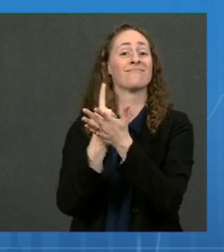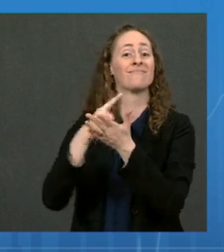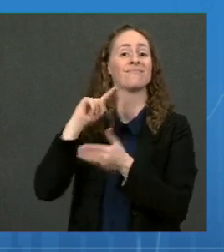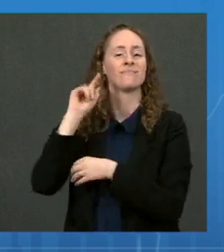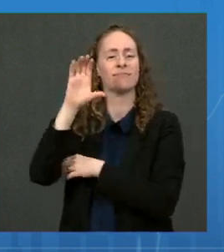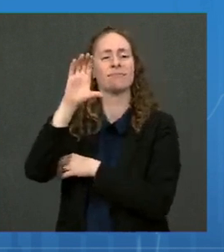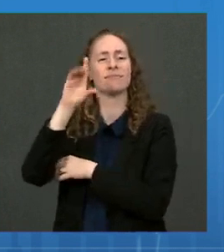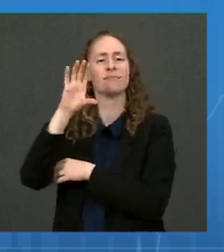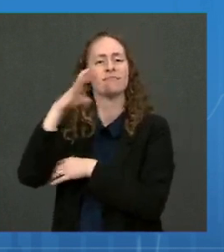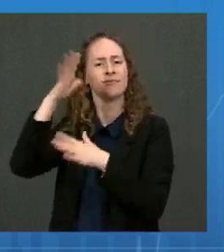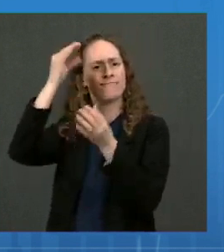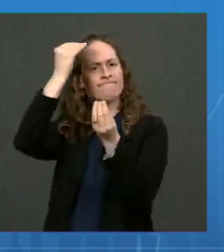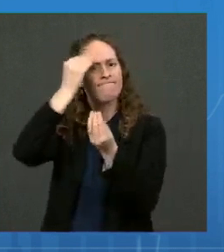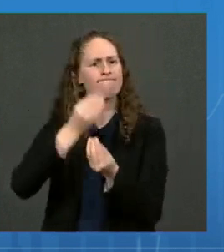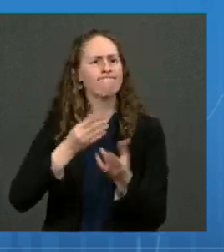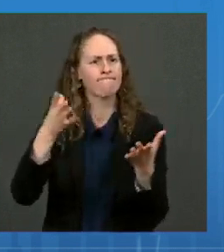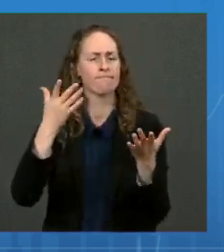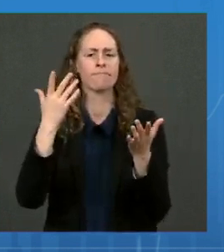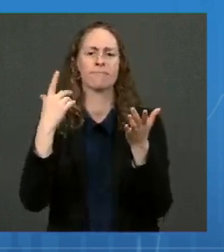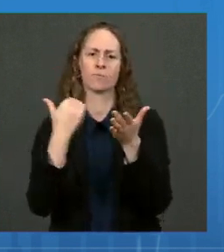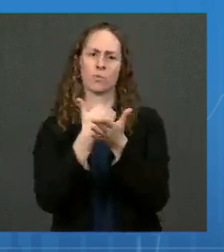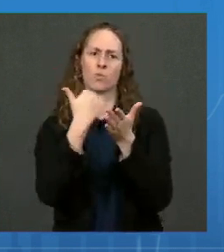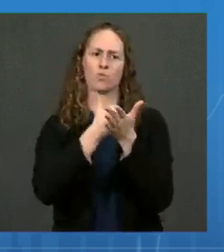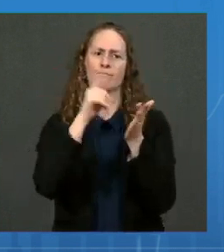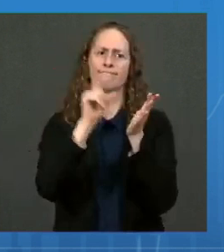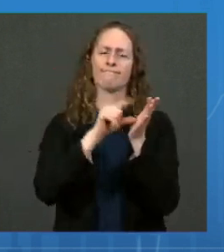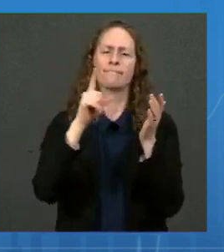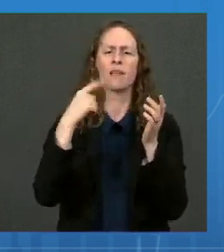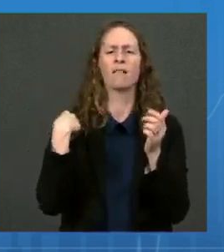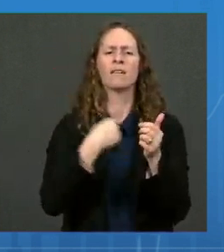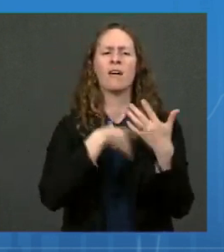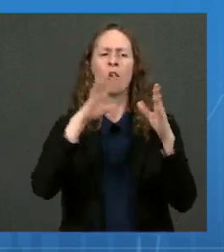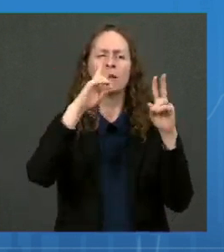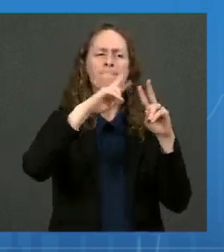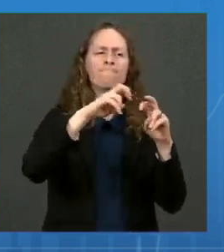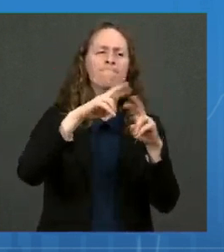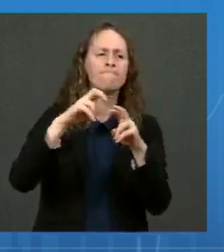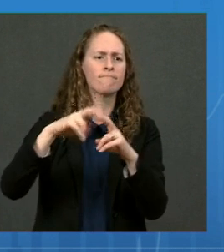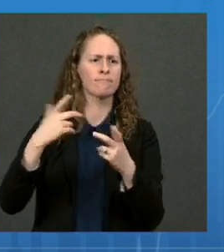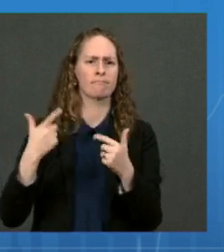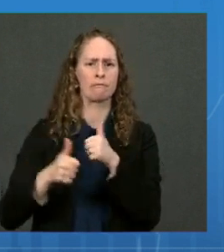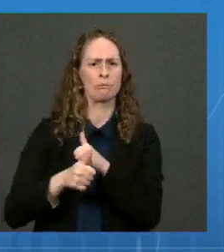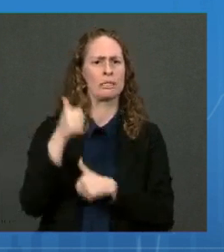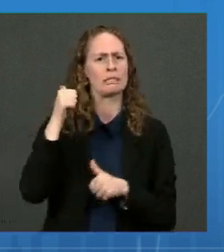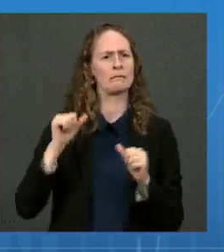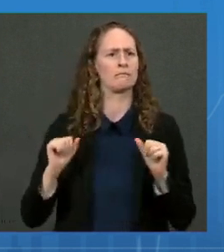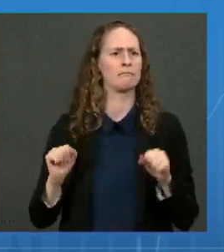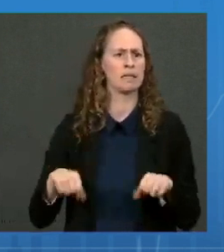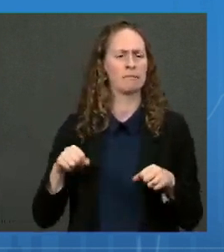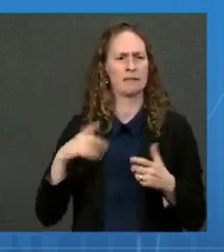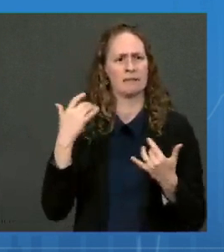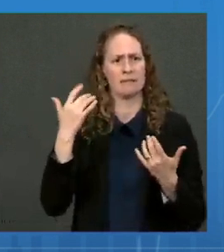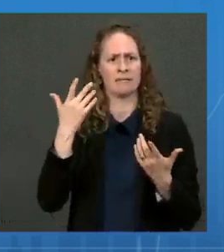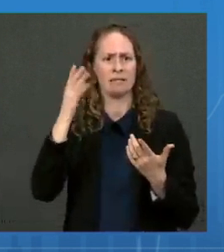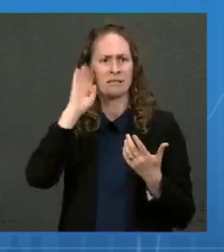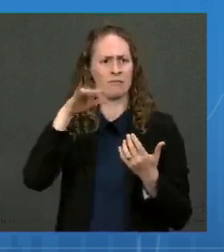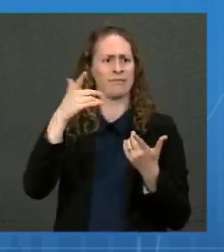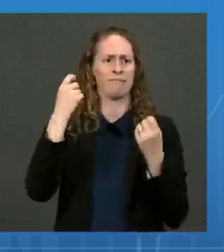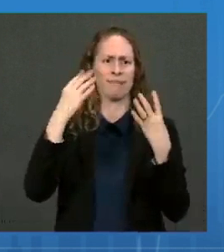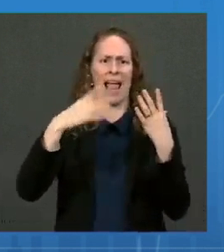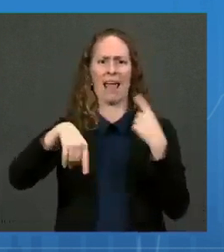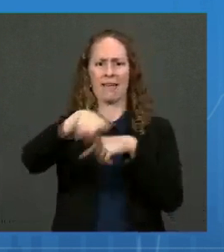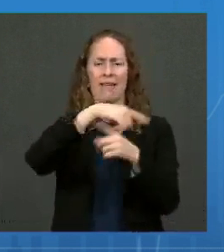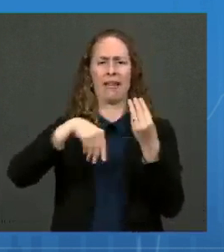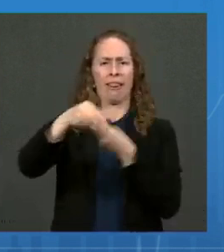published in JAMA Pediatrics that looked at the risk of COVID-19 in children during periods of high transmission in the community.